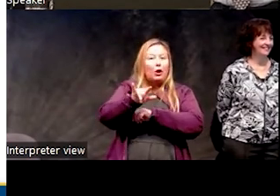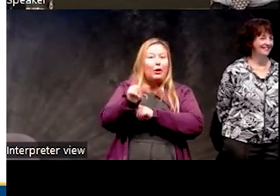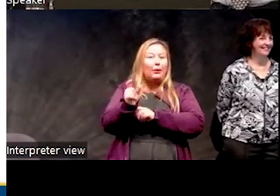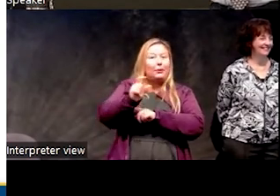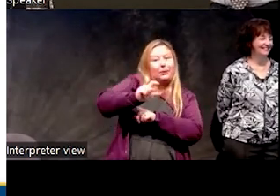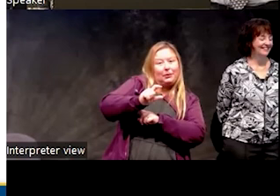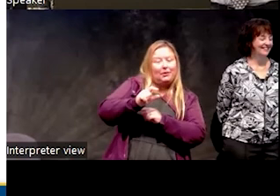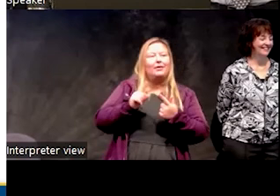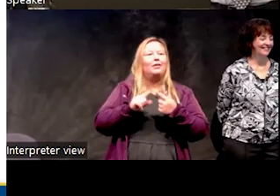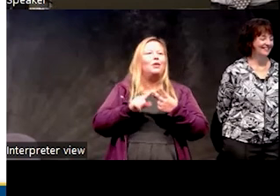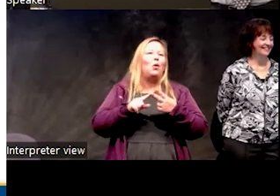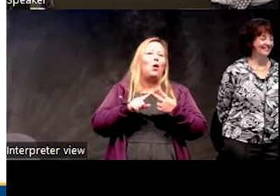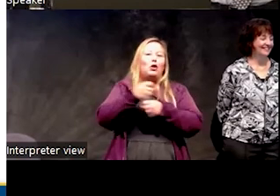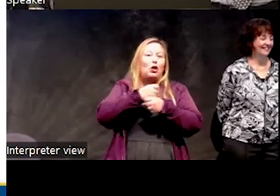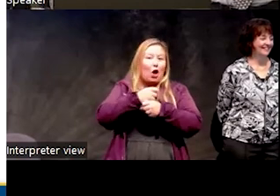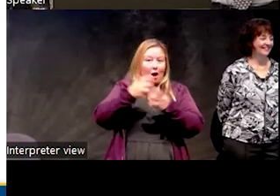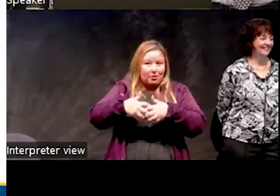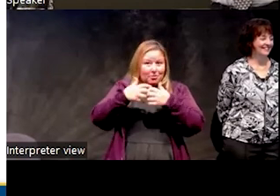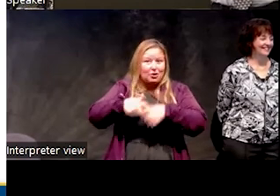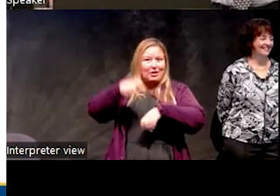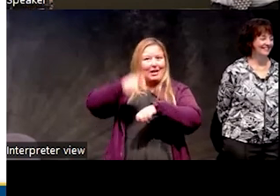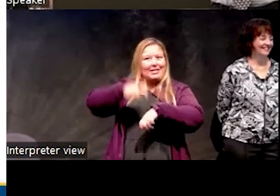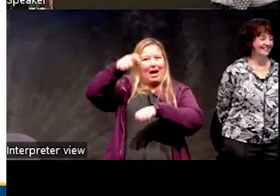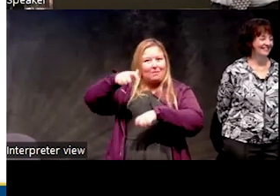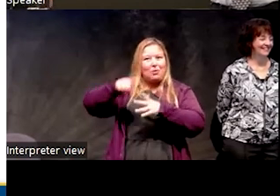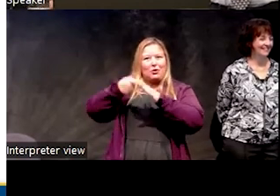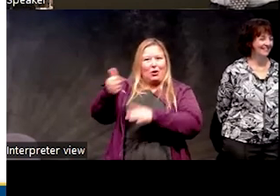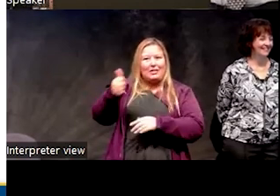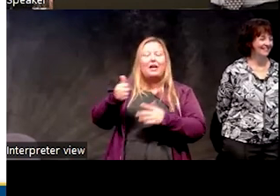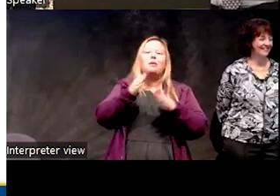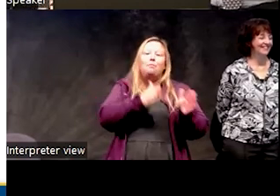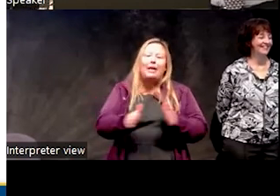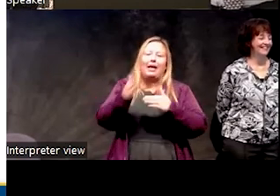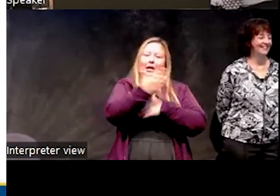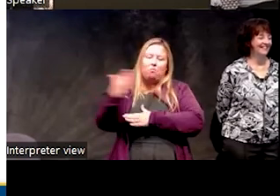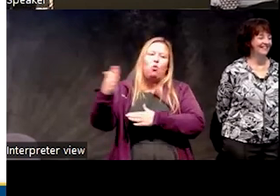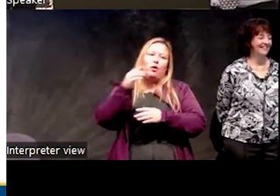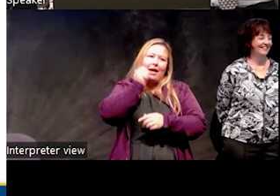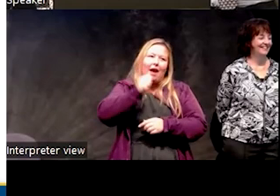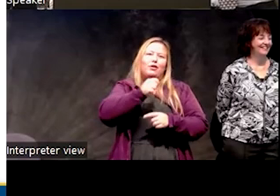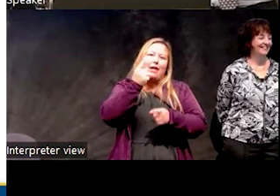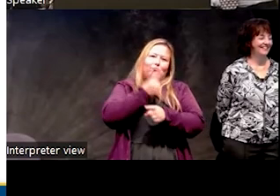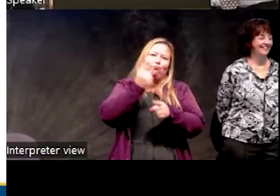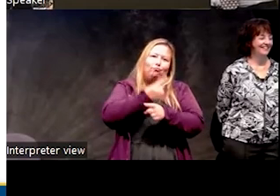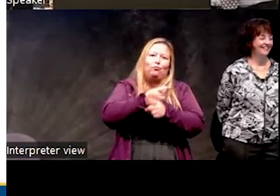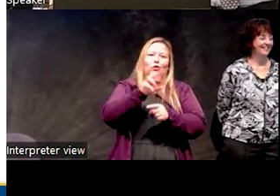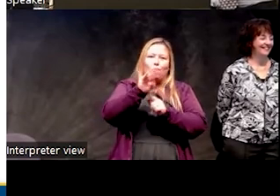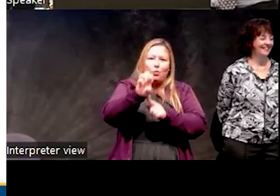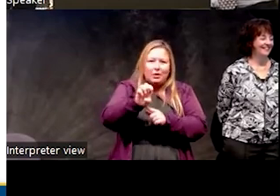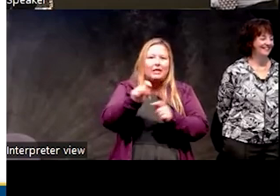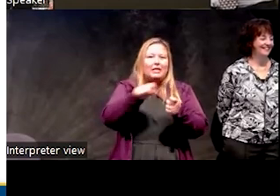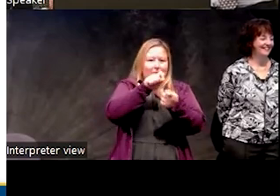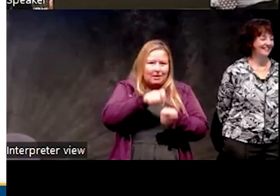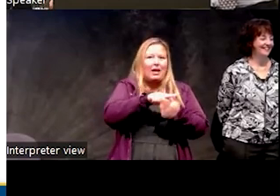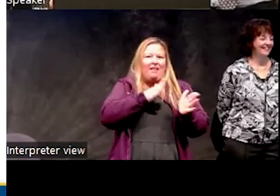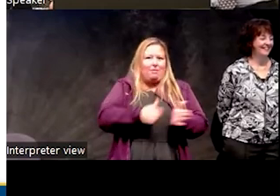um, having a timed coffee maker. Really trying to plan morning routines and distinctive things that you can do every morning.